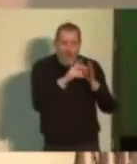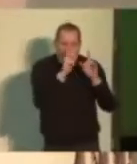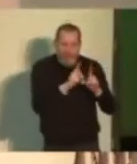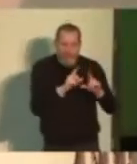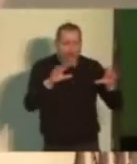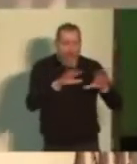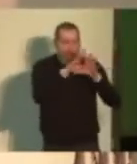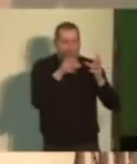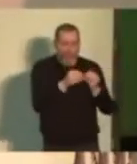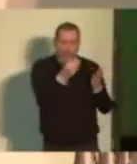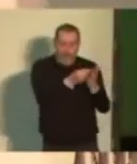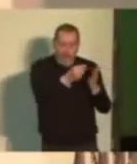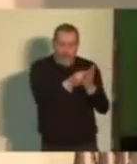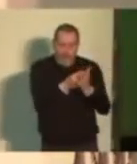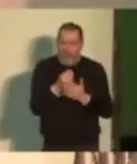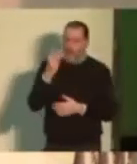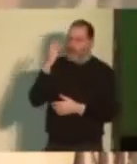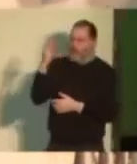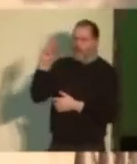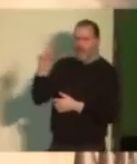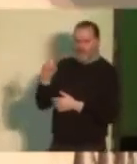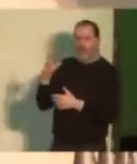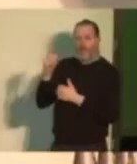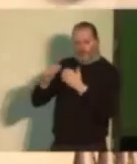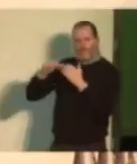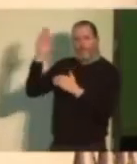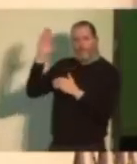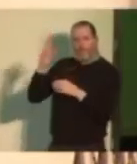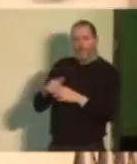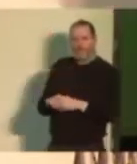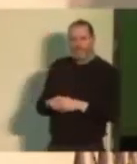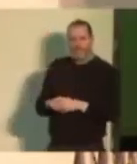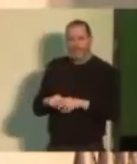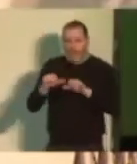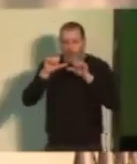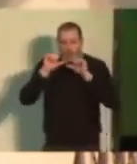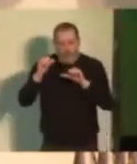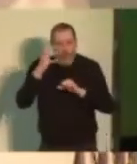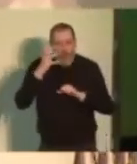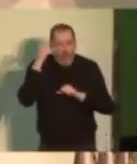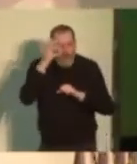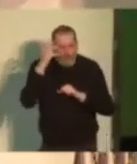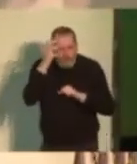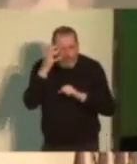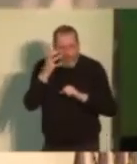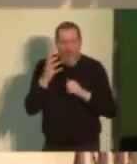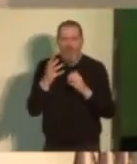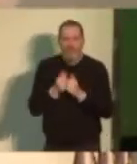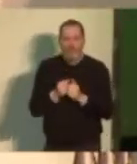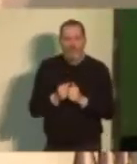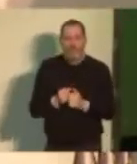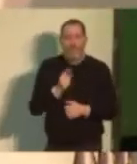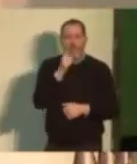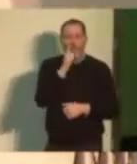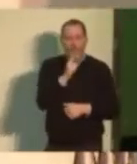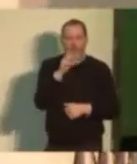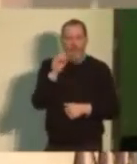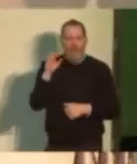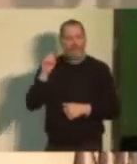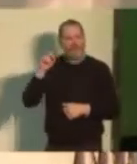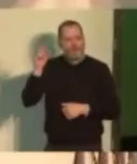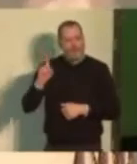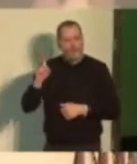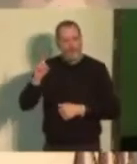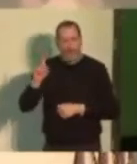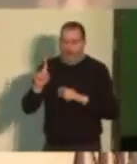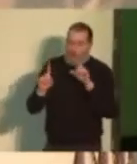exactly the right word. In your country, as I understand it, you have a hundred people on top